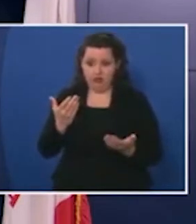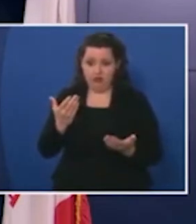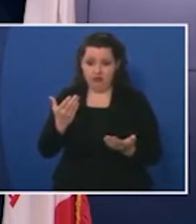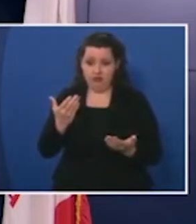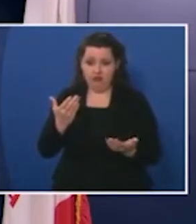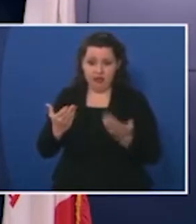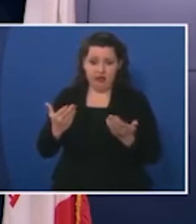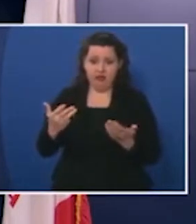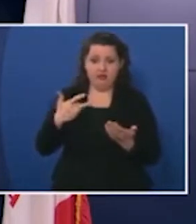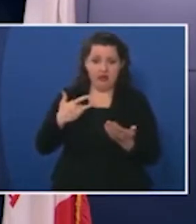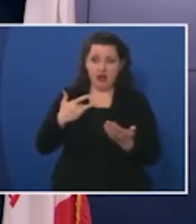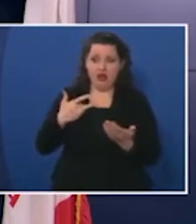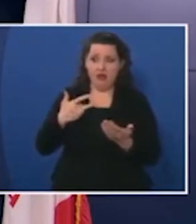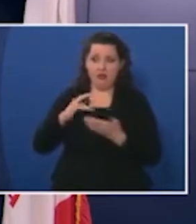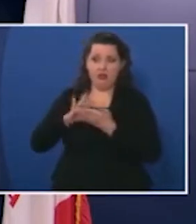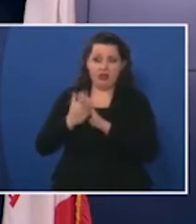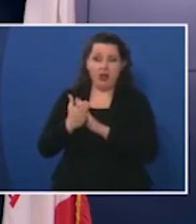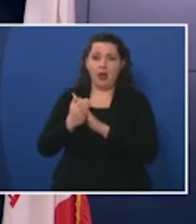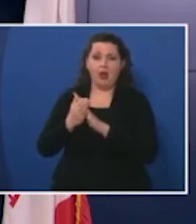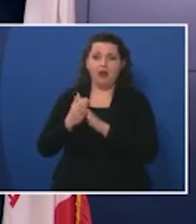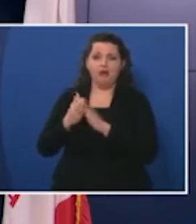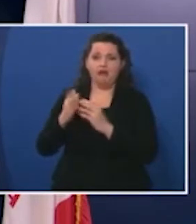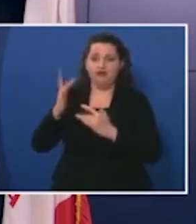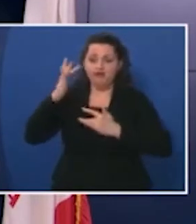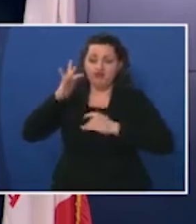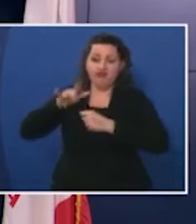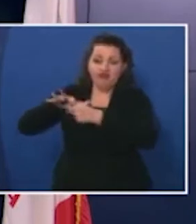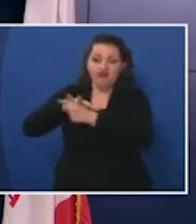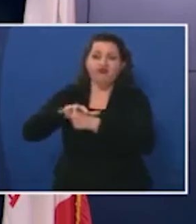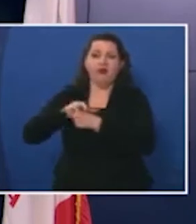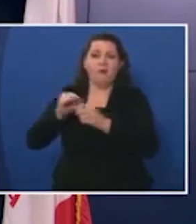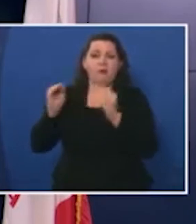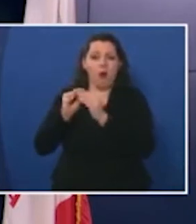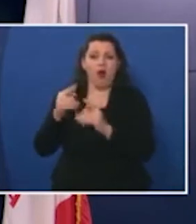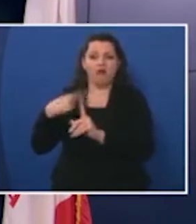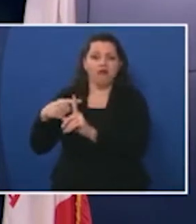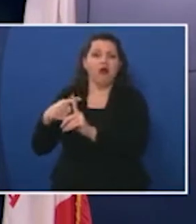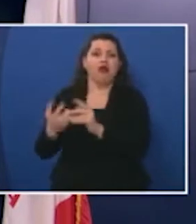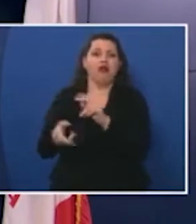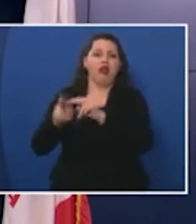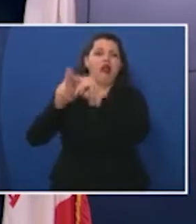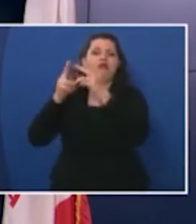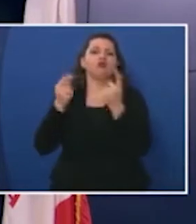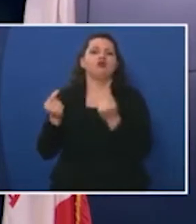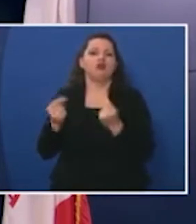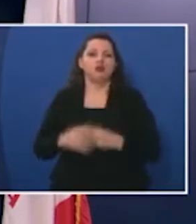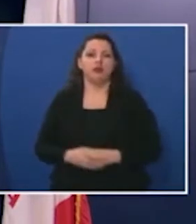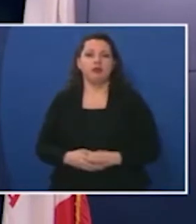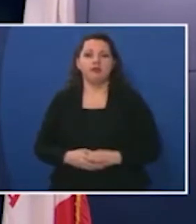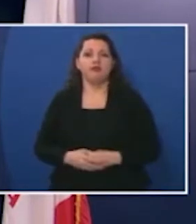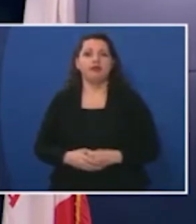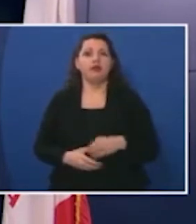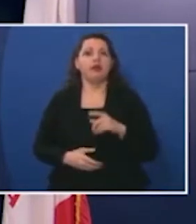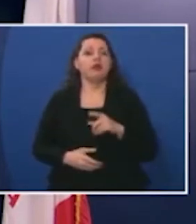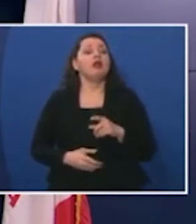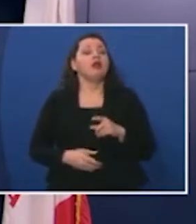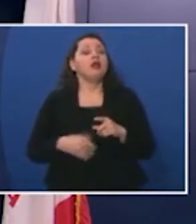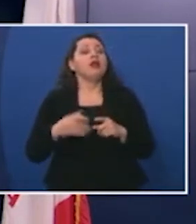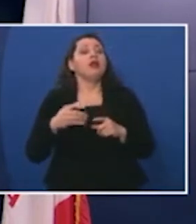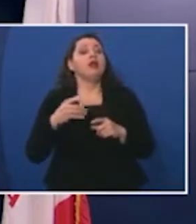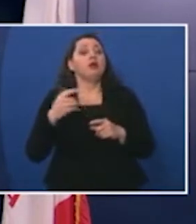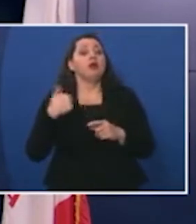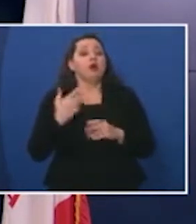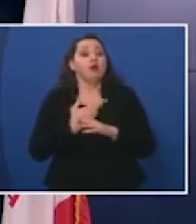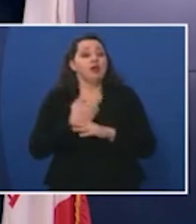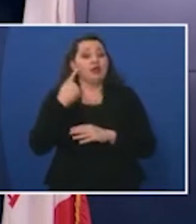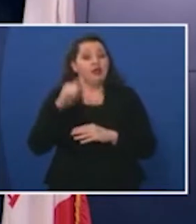as it's concerned as a hot spot somewhere in the state yeah so one of the things that we want to do and part of the what we're using for the you know the recovery